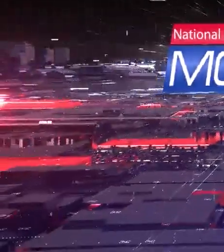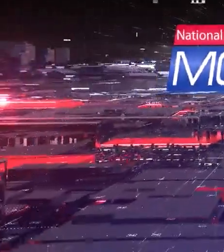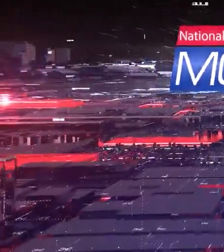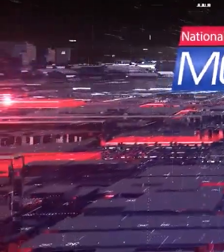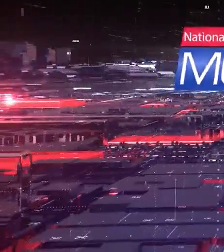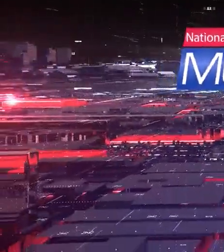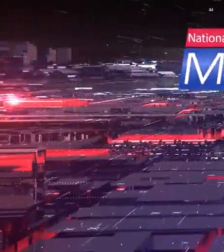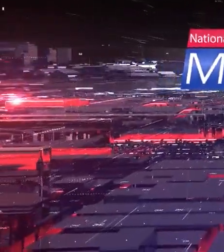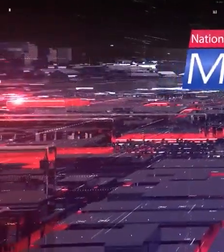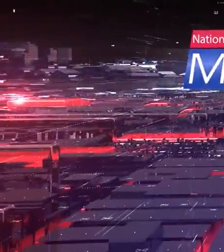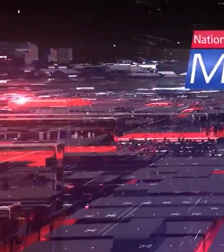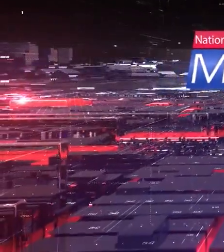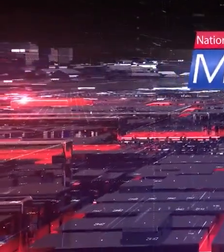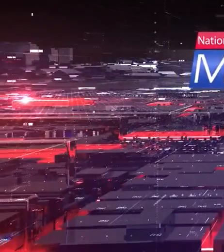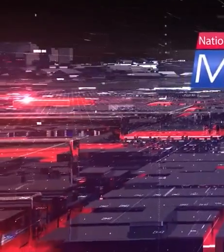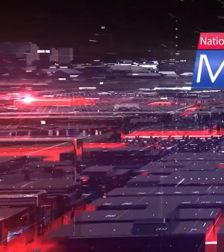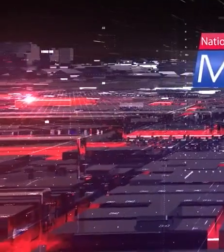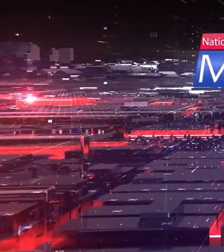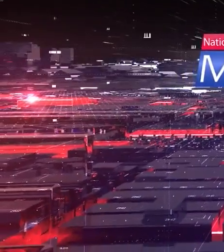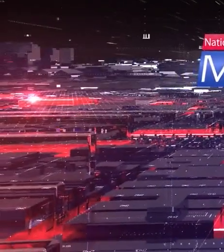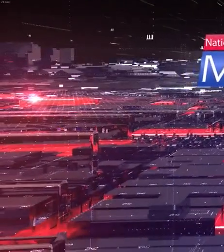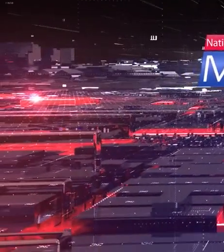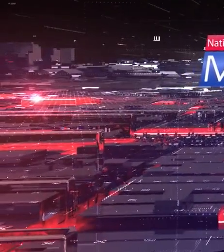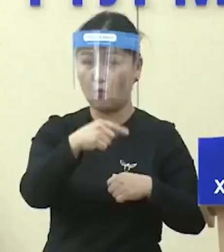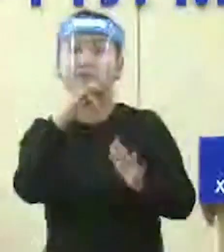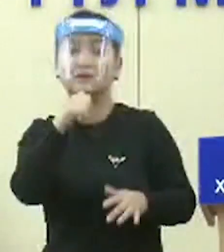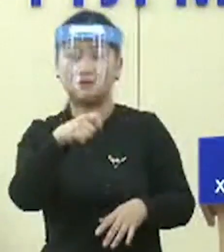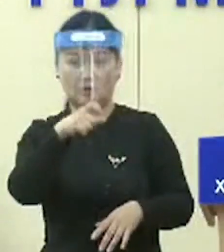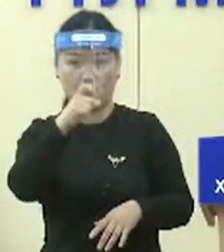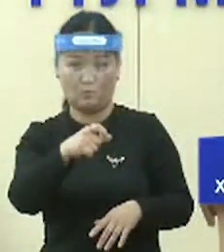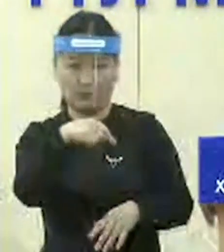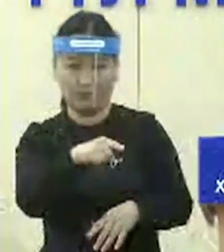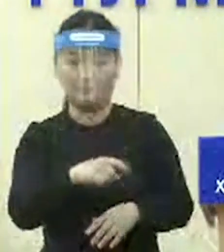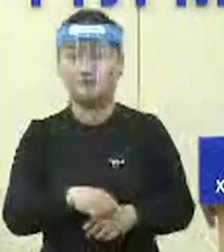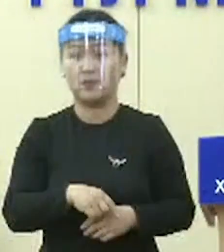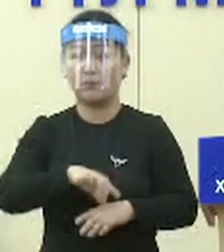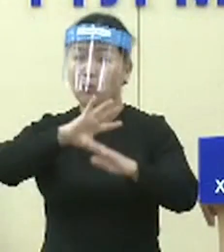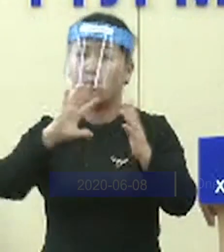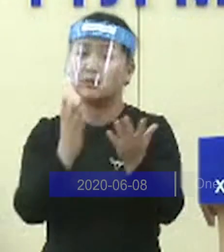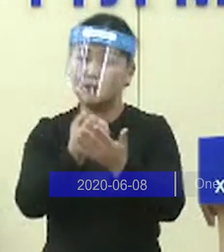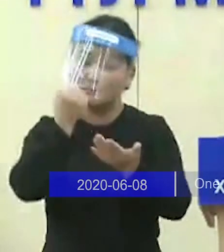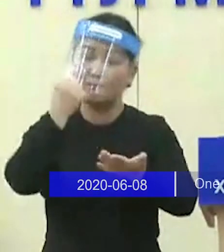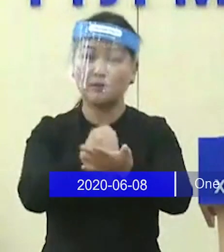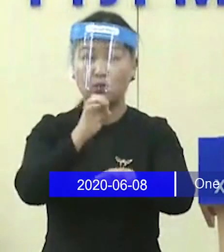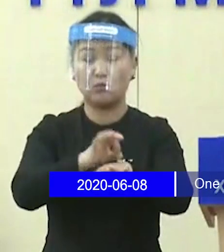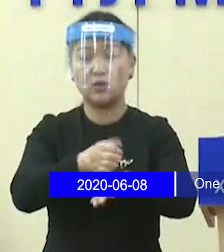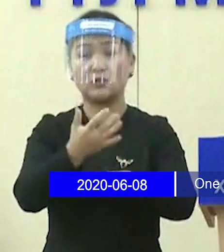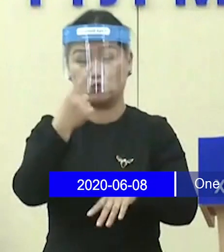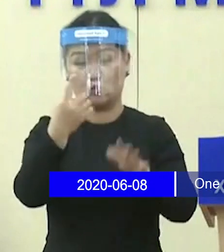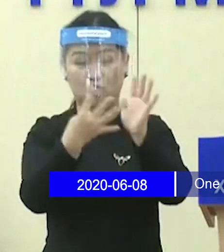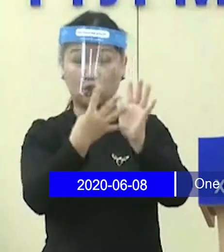Monsome News Agency informs at today's press briefing of the Ministry of Health